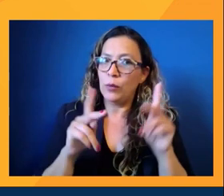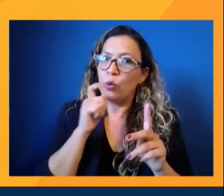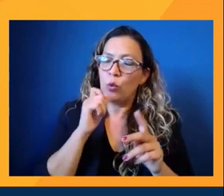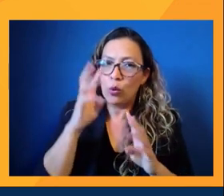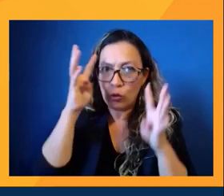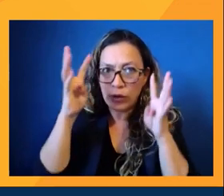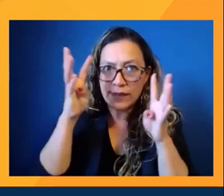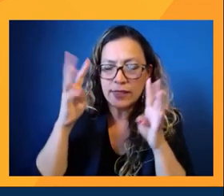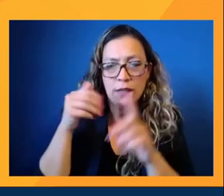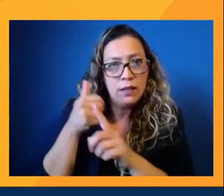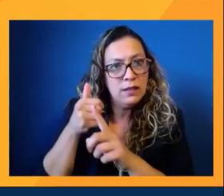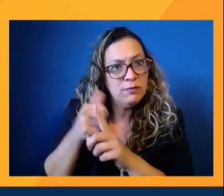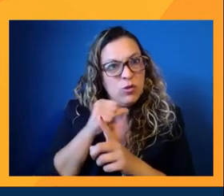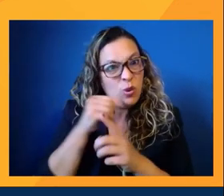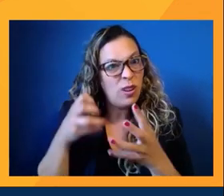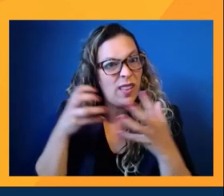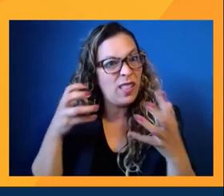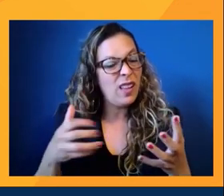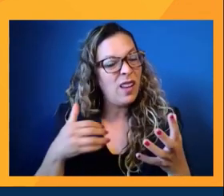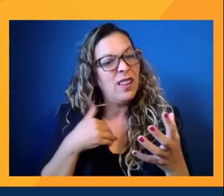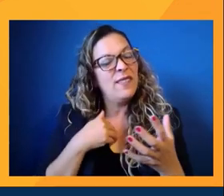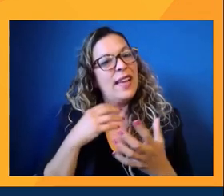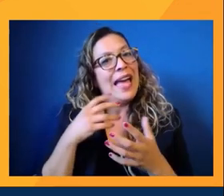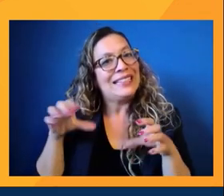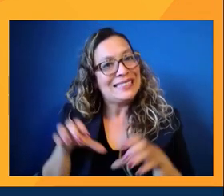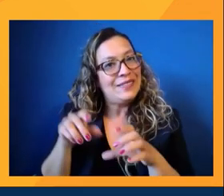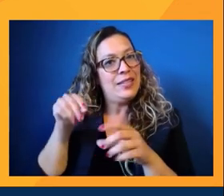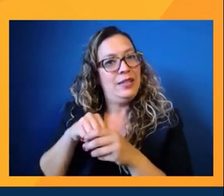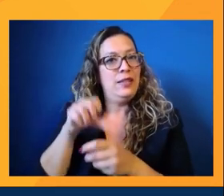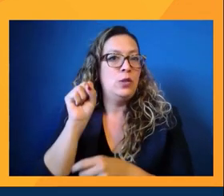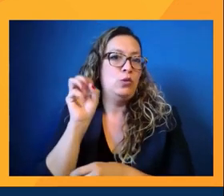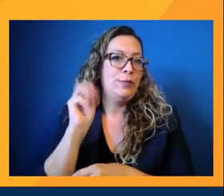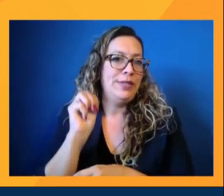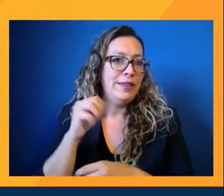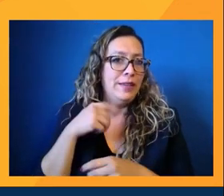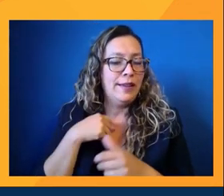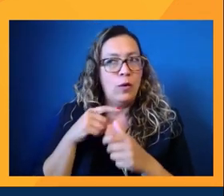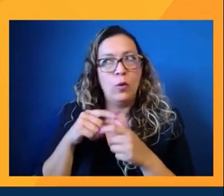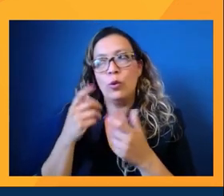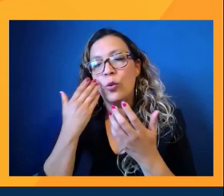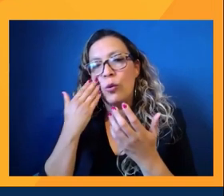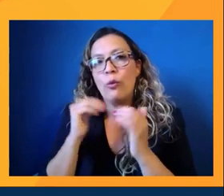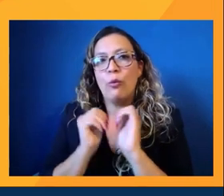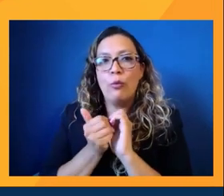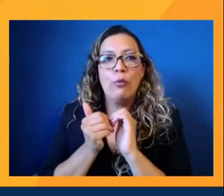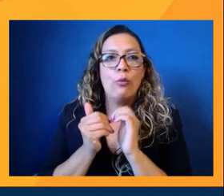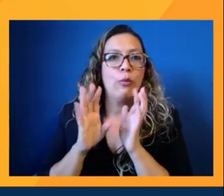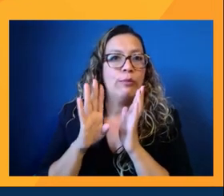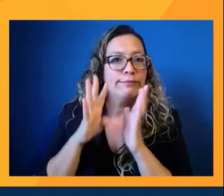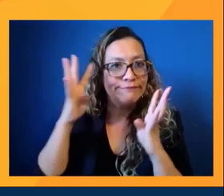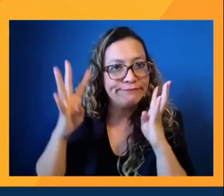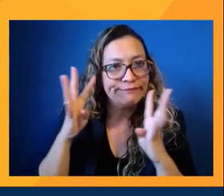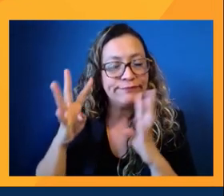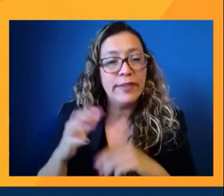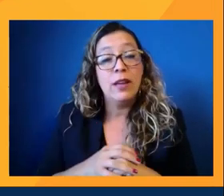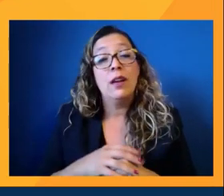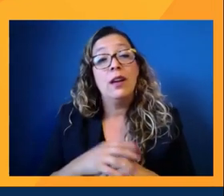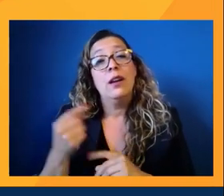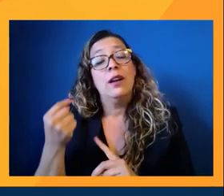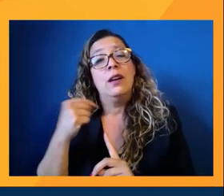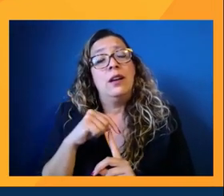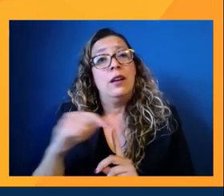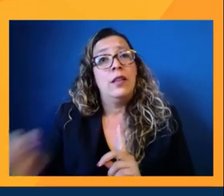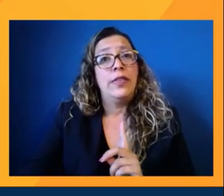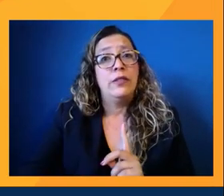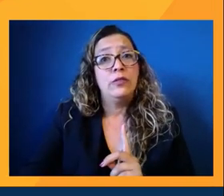about it. The other component, I think, is that there is this, the nature